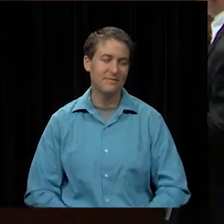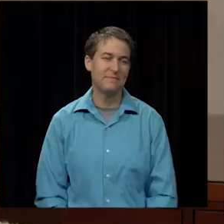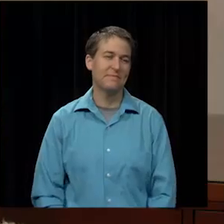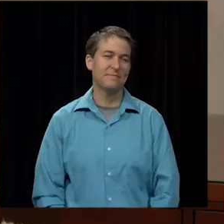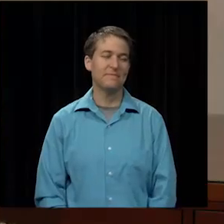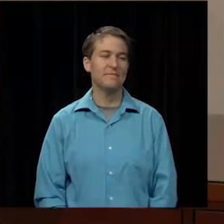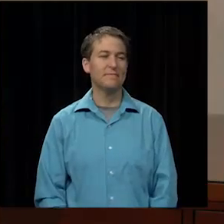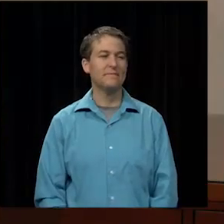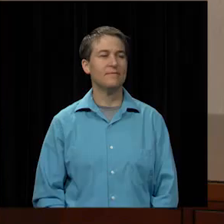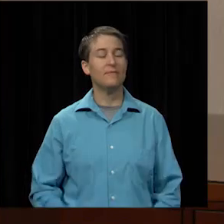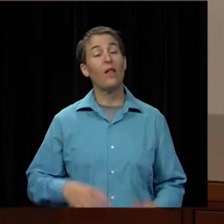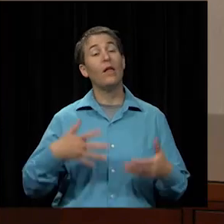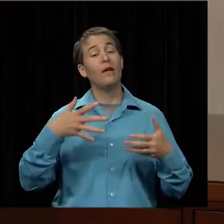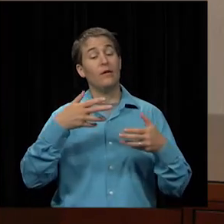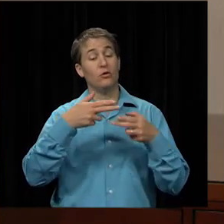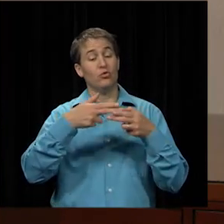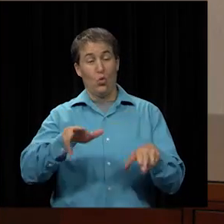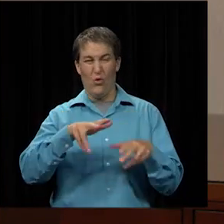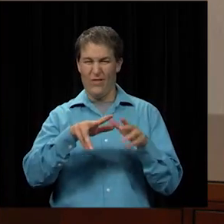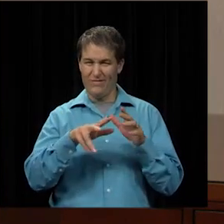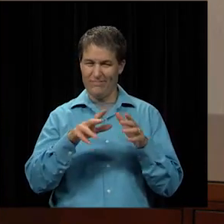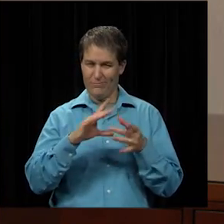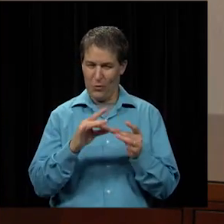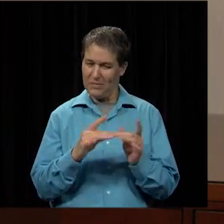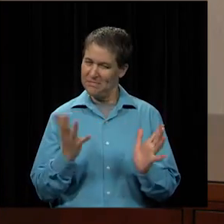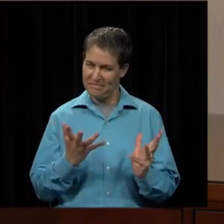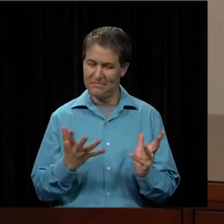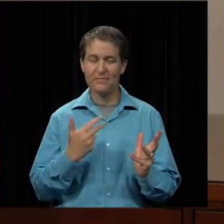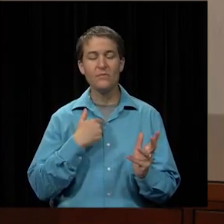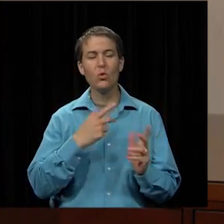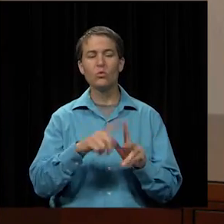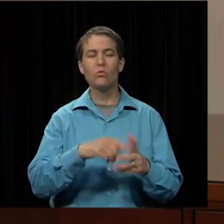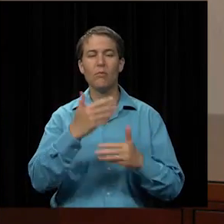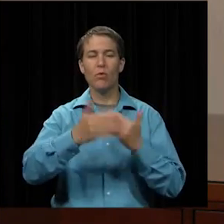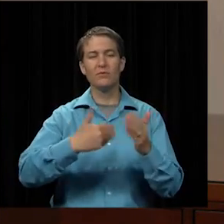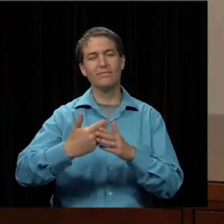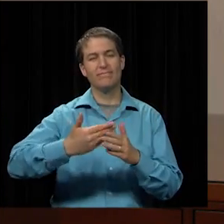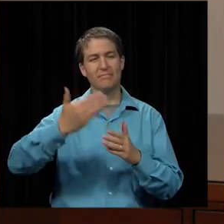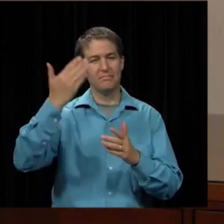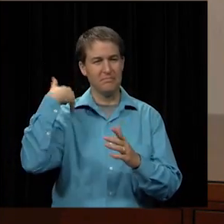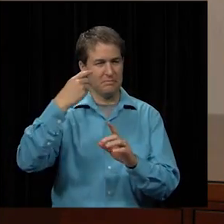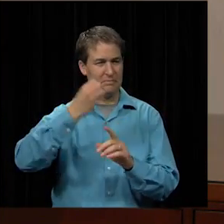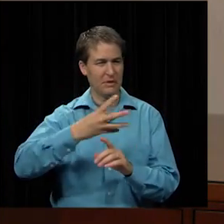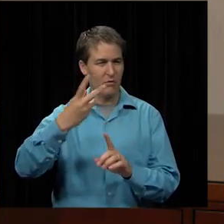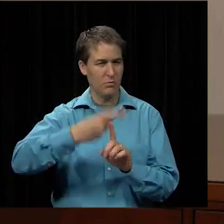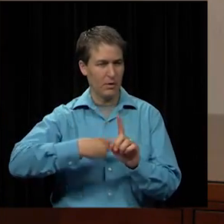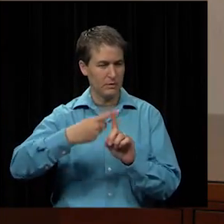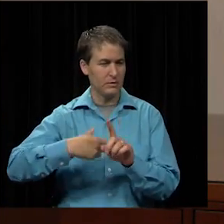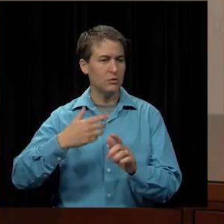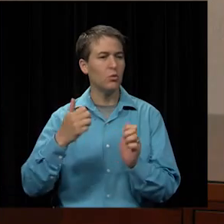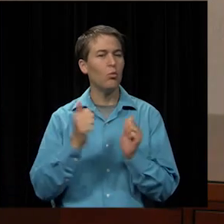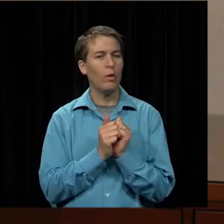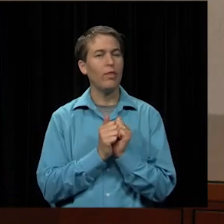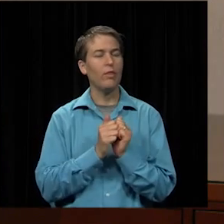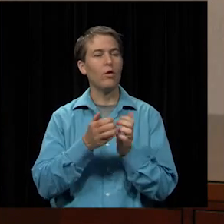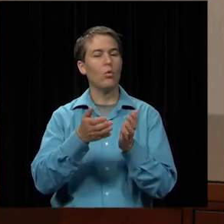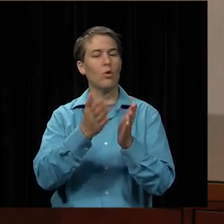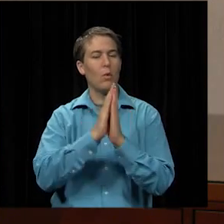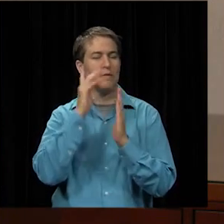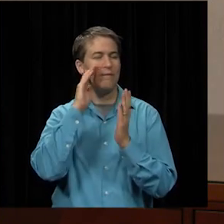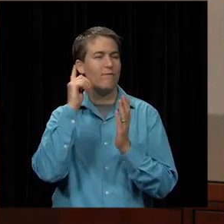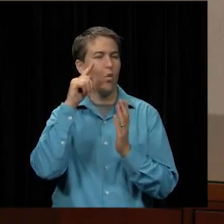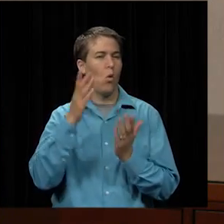the cliff notes version is we began this process several months ago with an rfp for our bus services